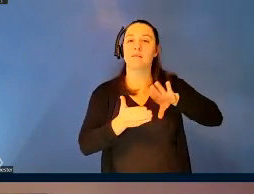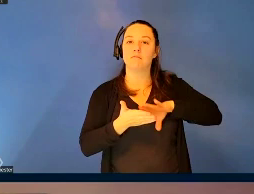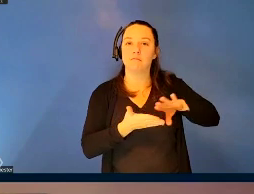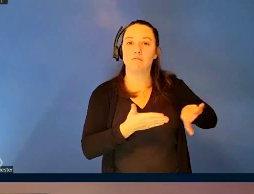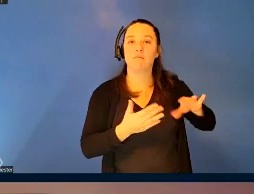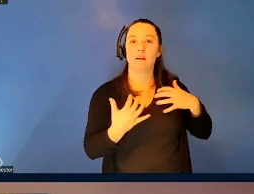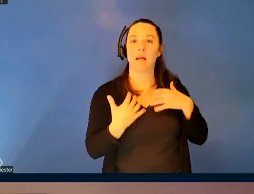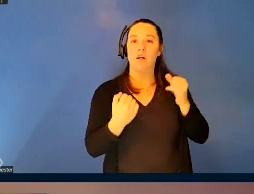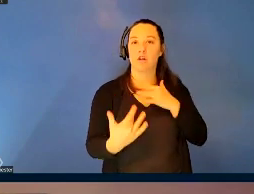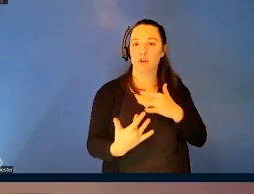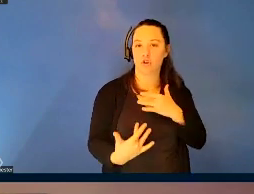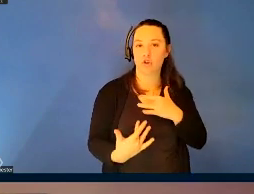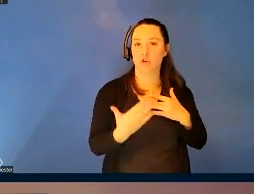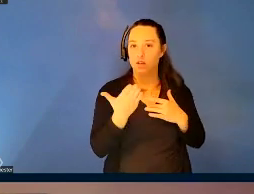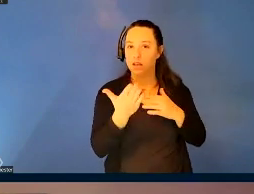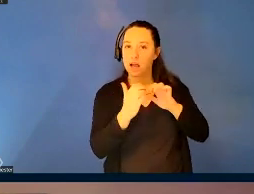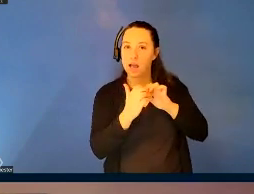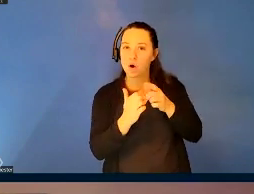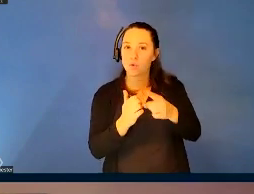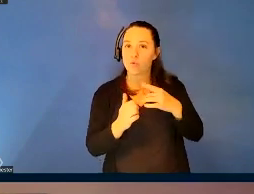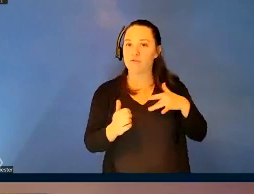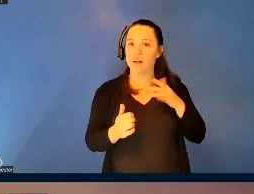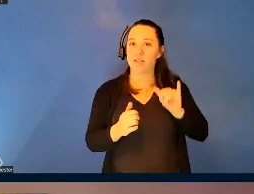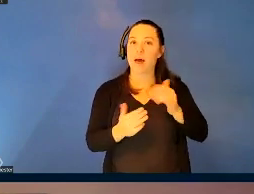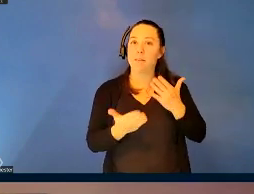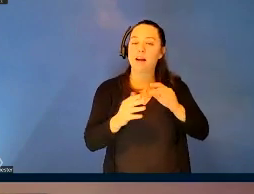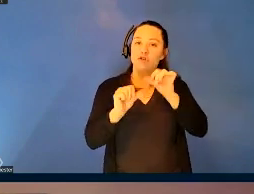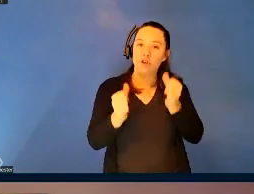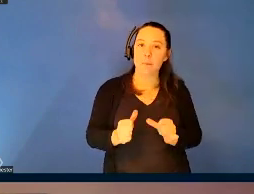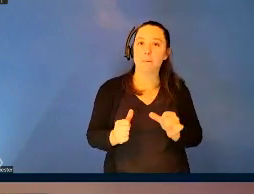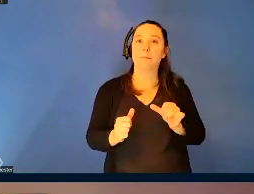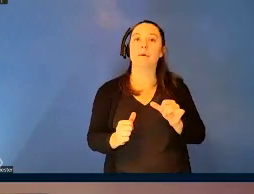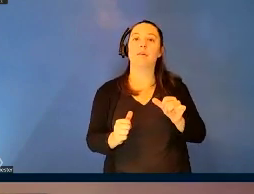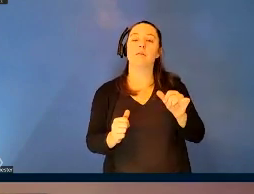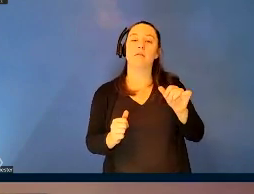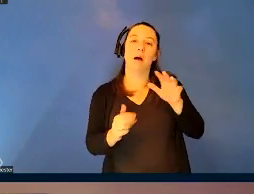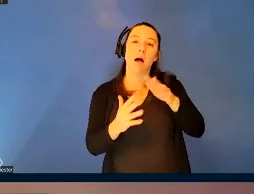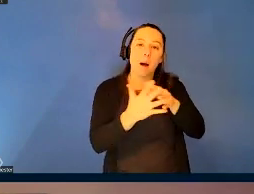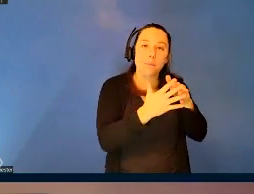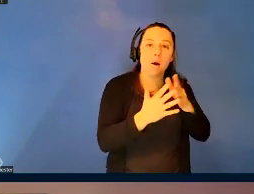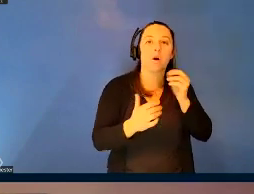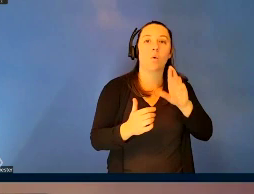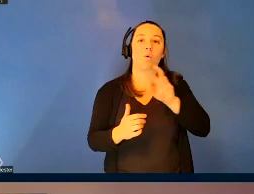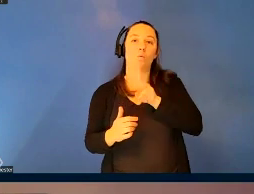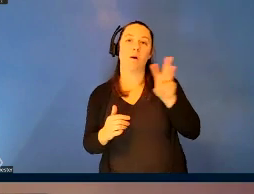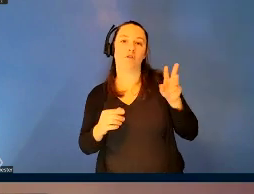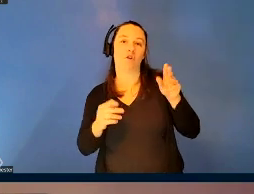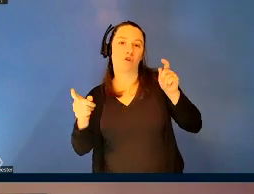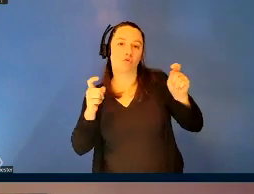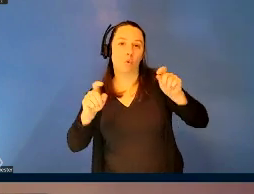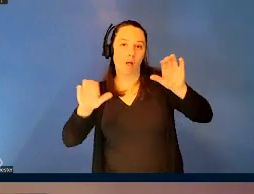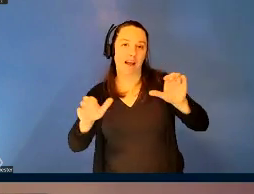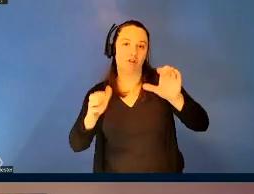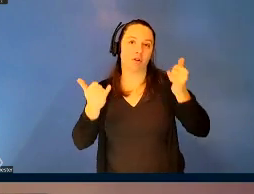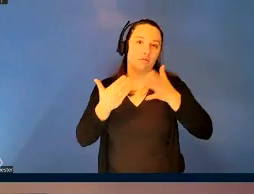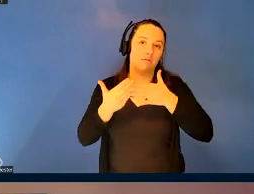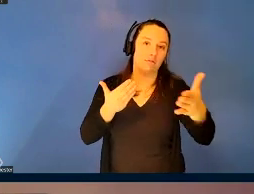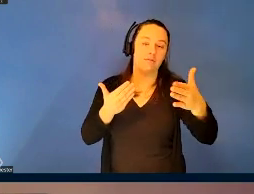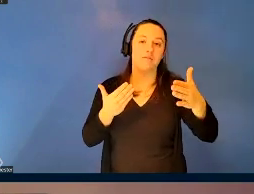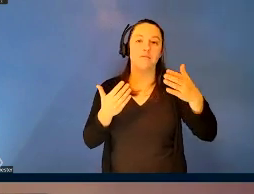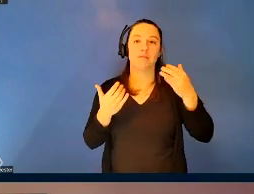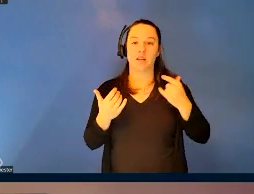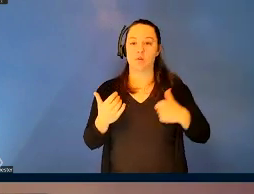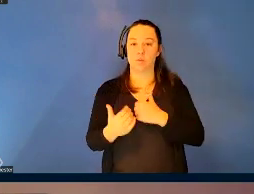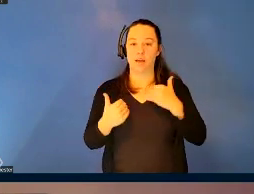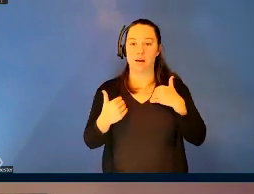How do you think that might shape American or otherwise Western control actions going forward now that we've sort of got a taste